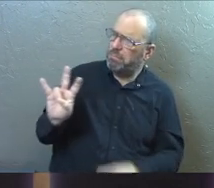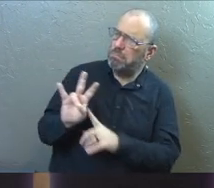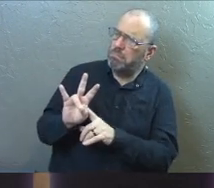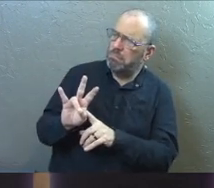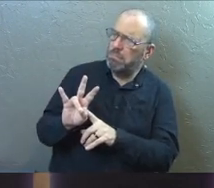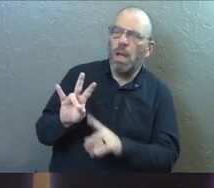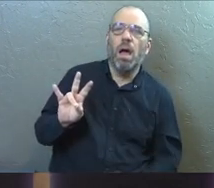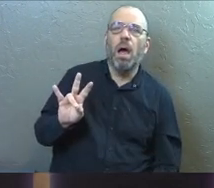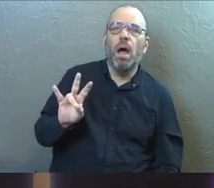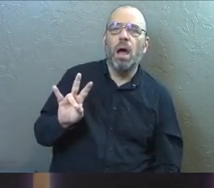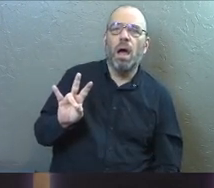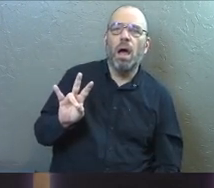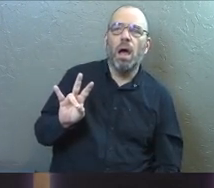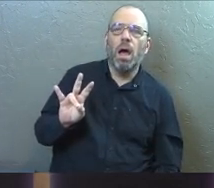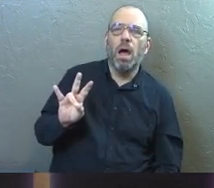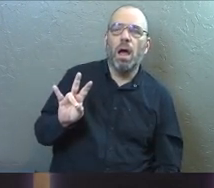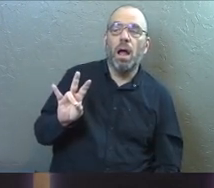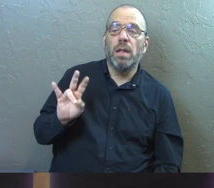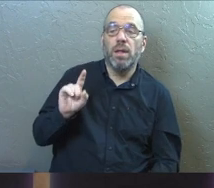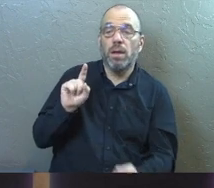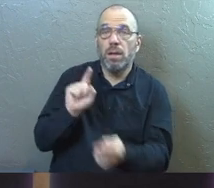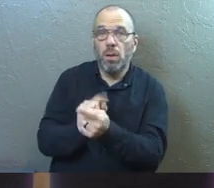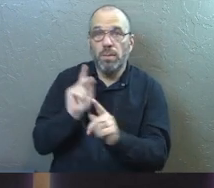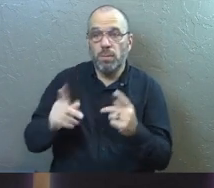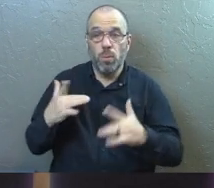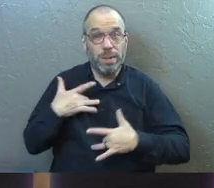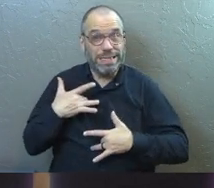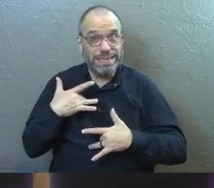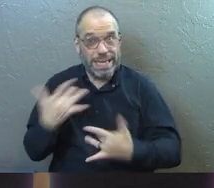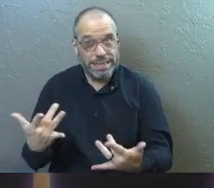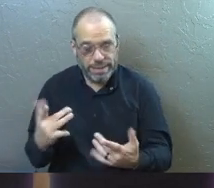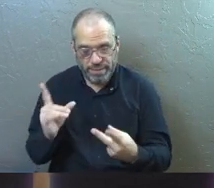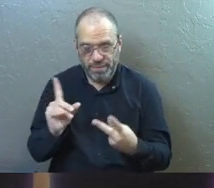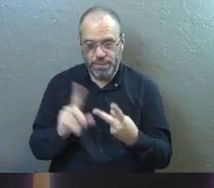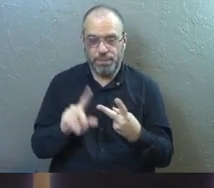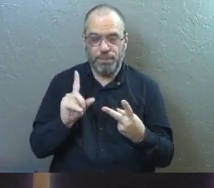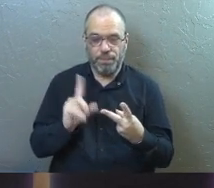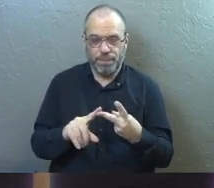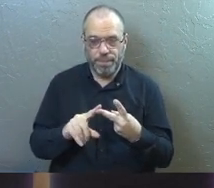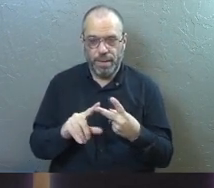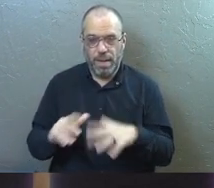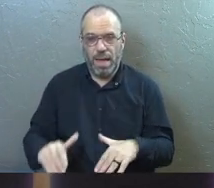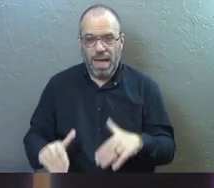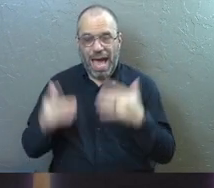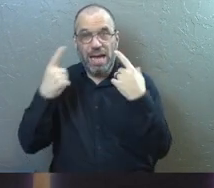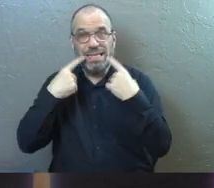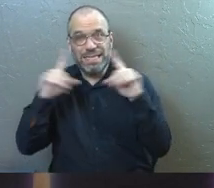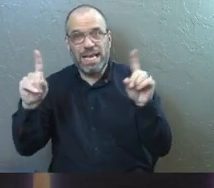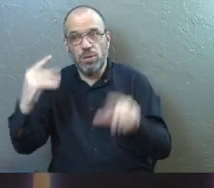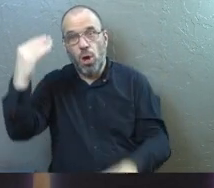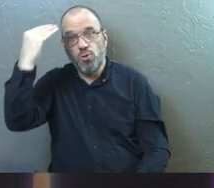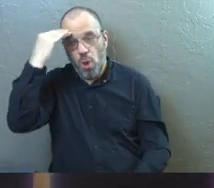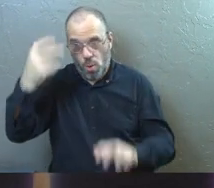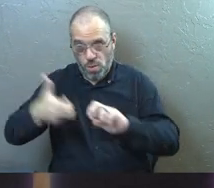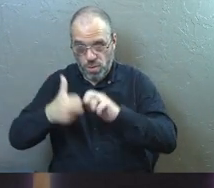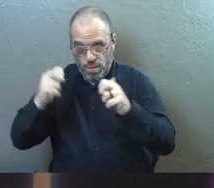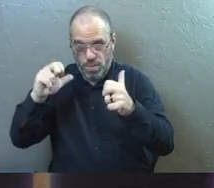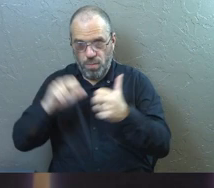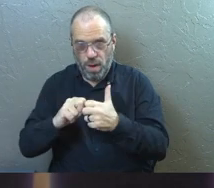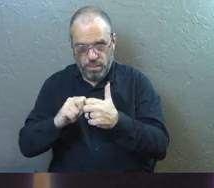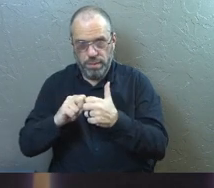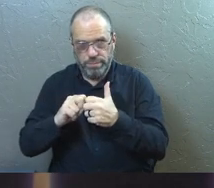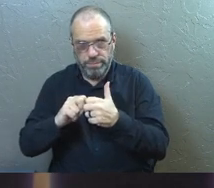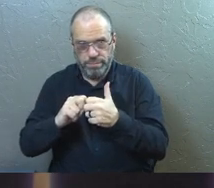They're going to people who are going to be sensitive to the problem, who are going to have a higher rate of success knowing that the problem's been